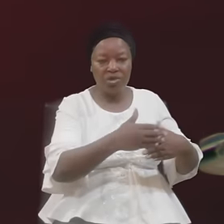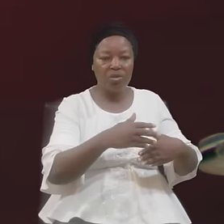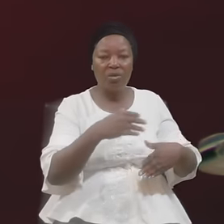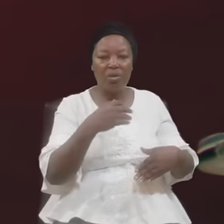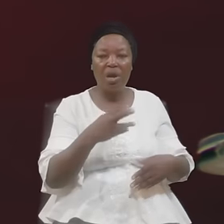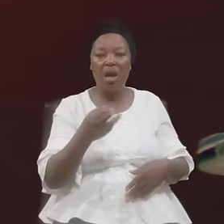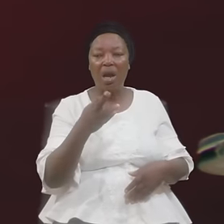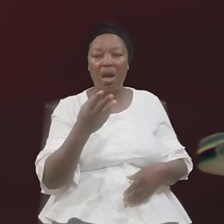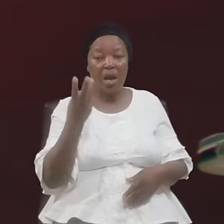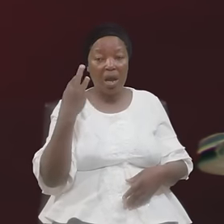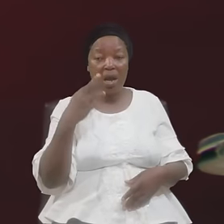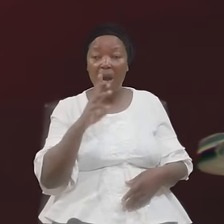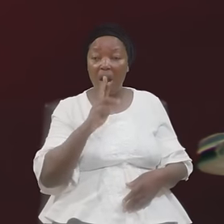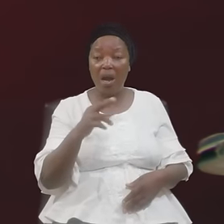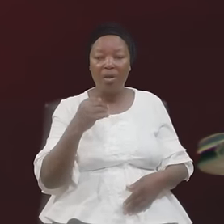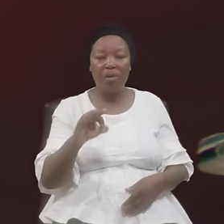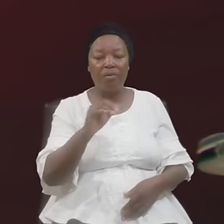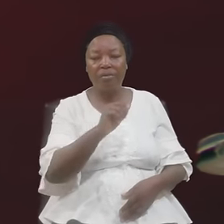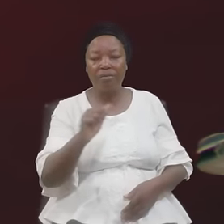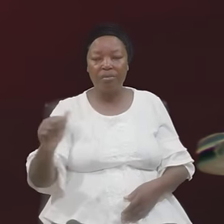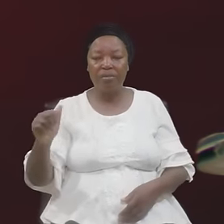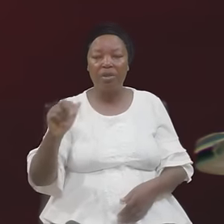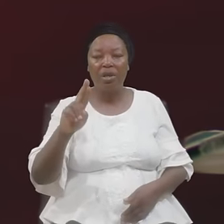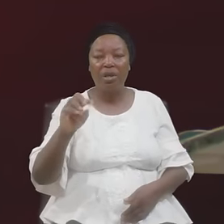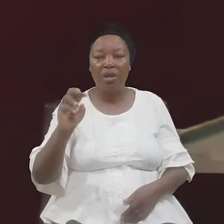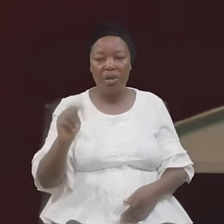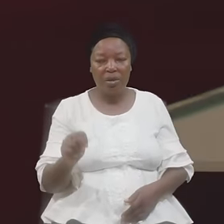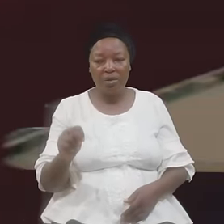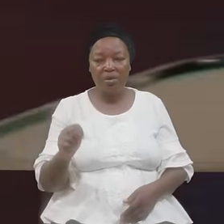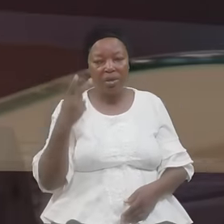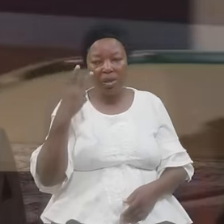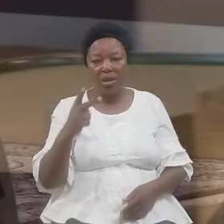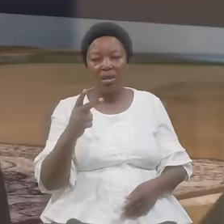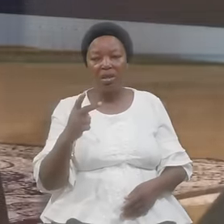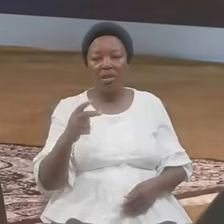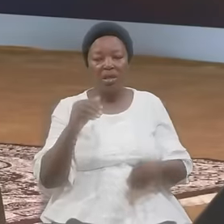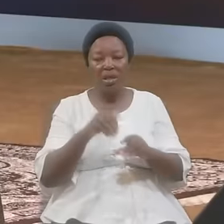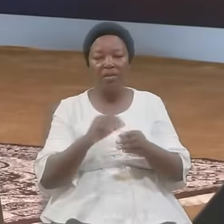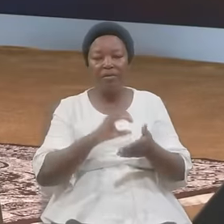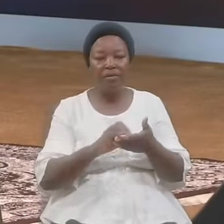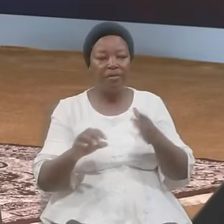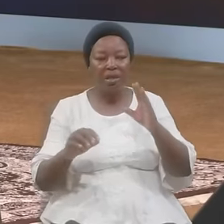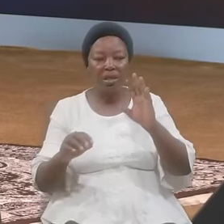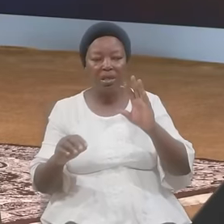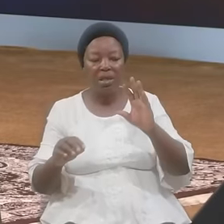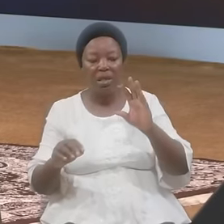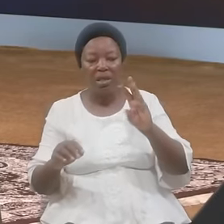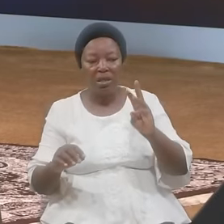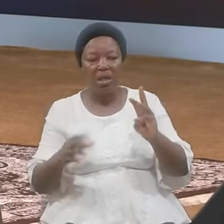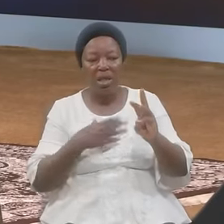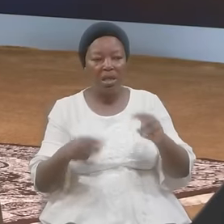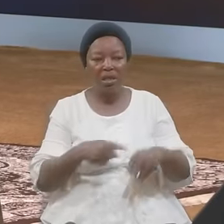In Verse Six In Verse Six And They Were Both